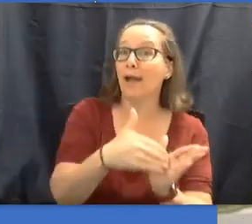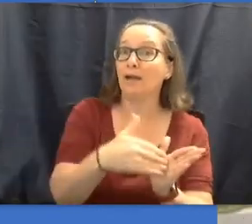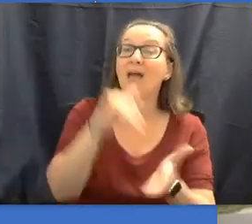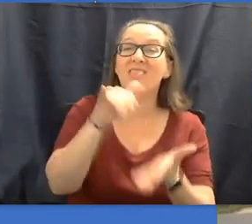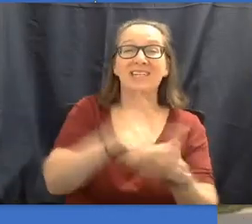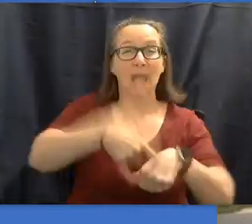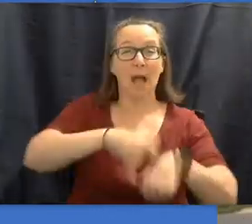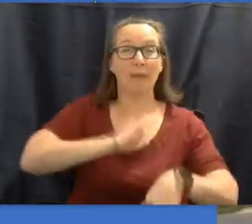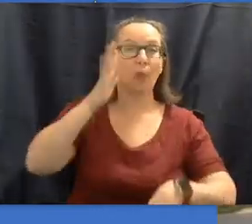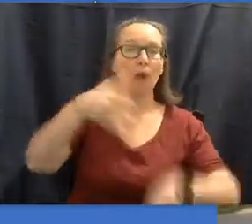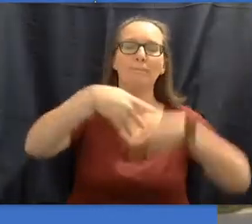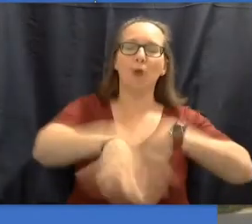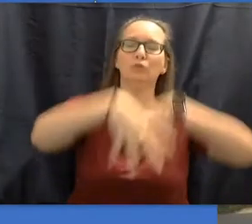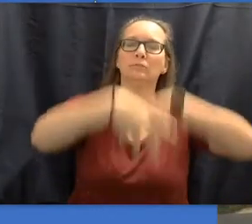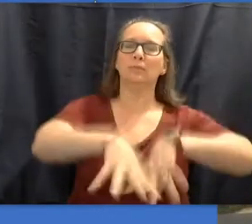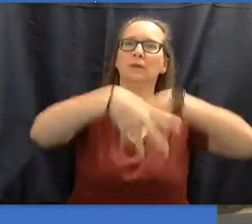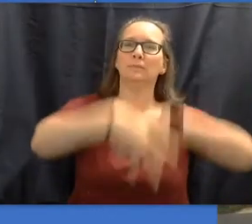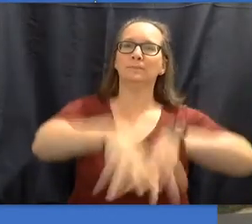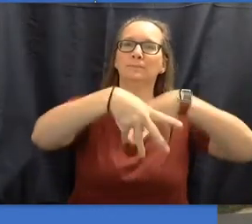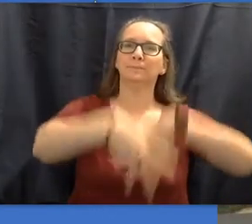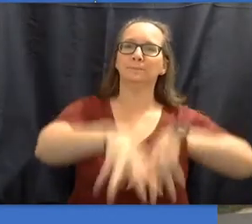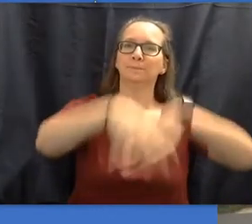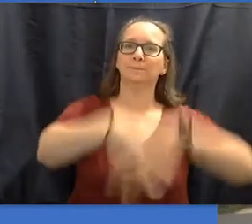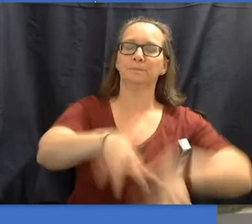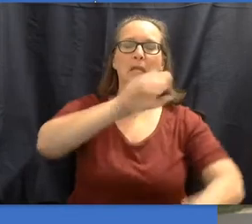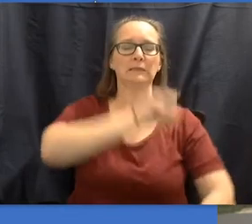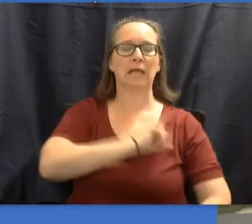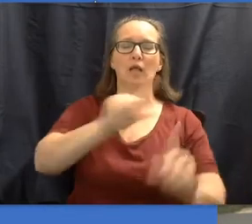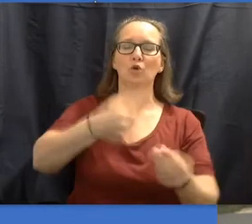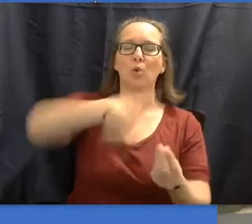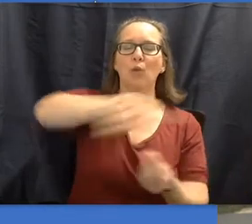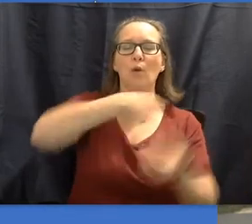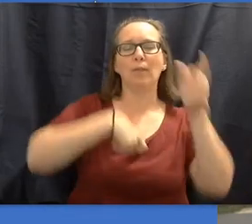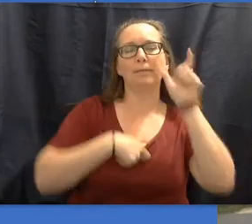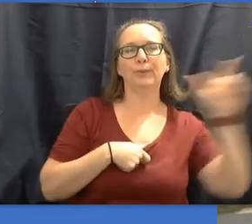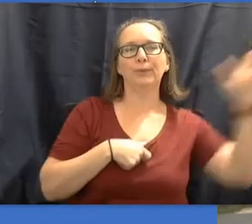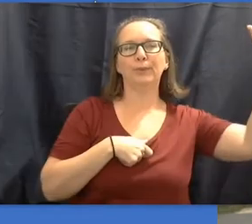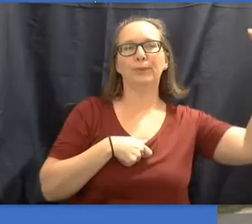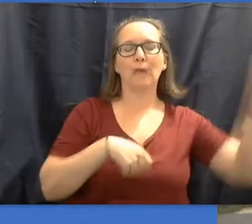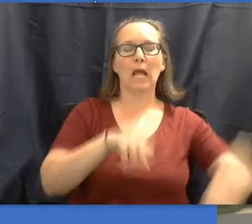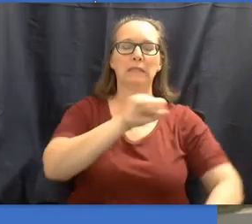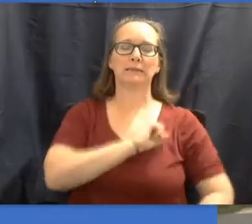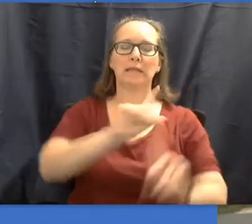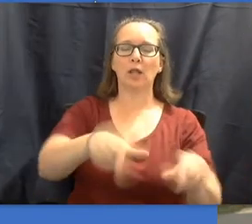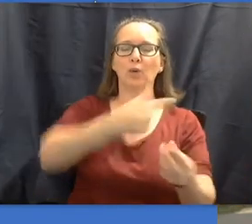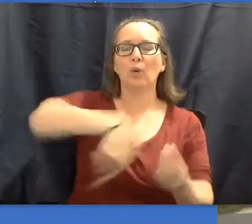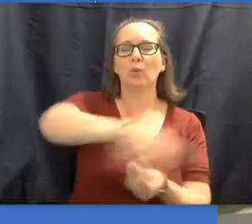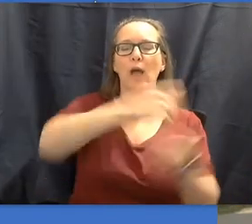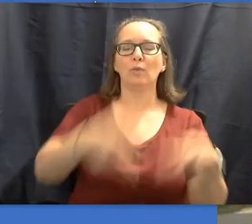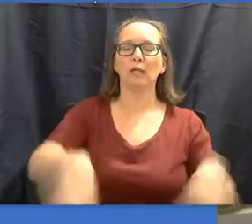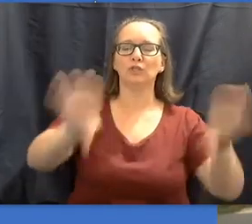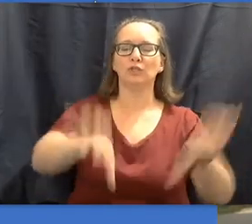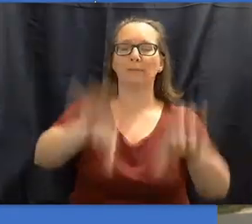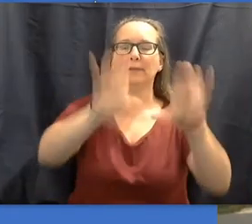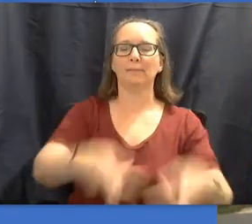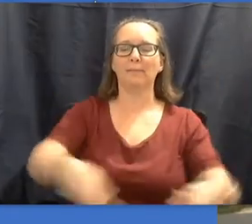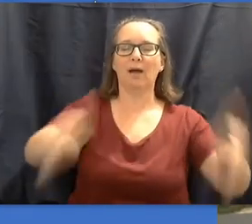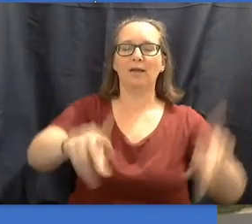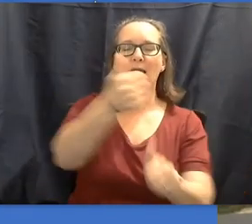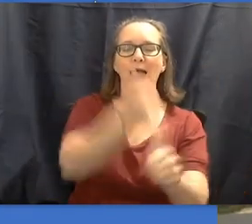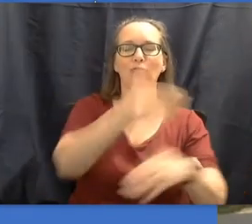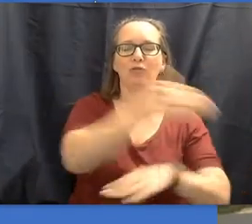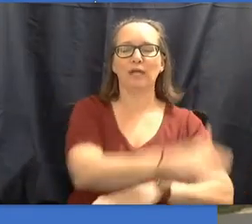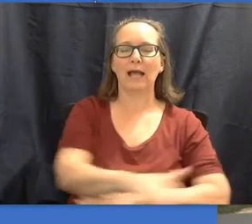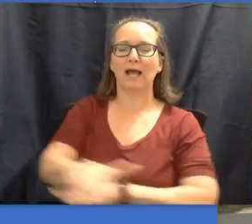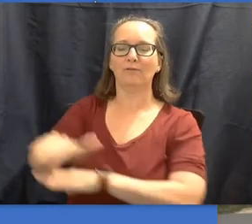beat. Sally go round the sun, Sally go round the moon, Sally go round the chimney pot,